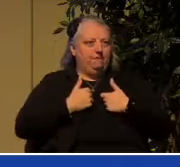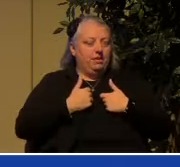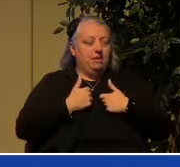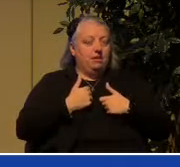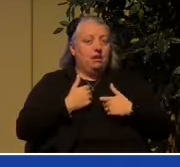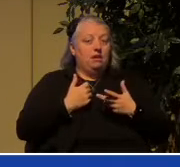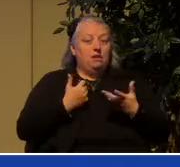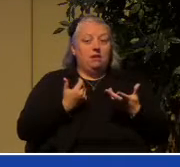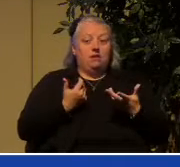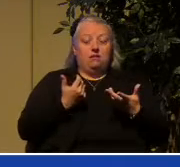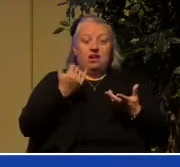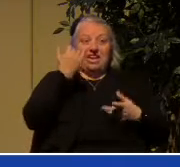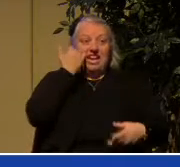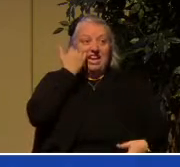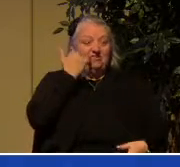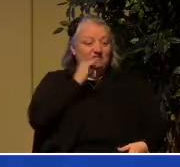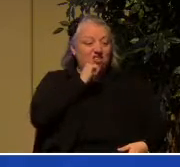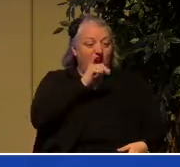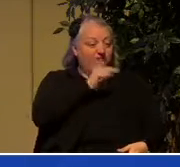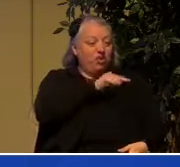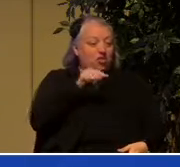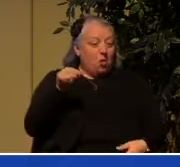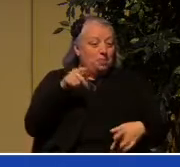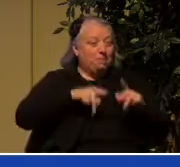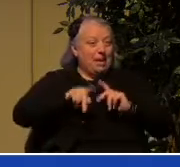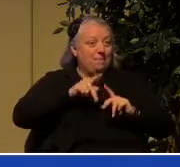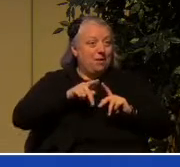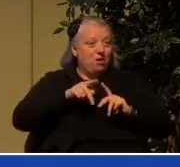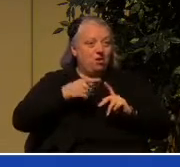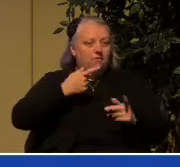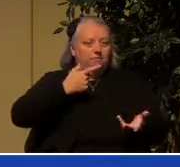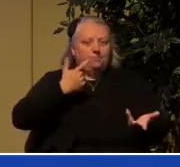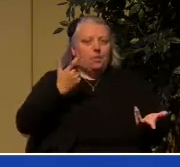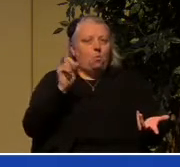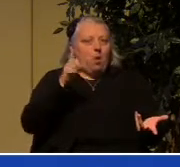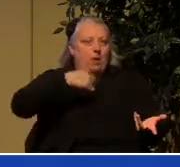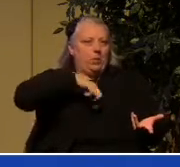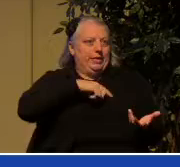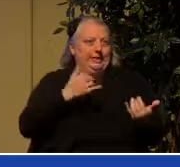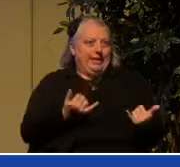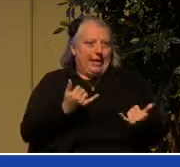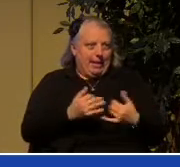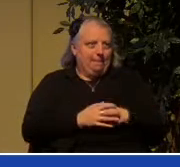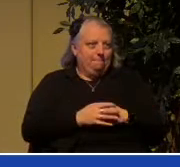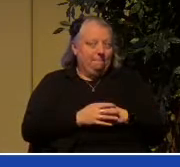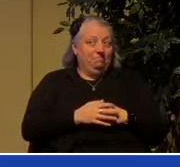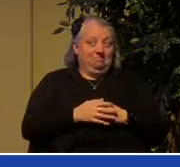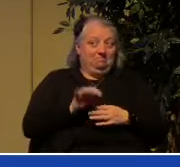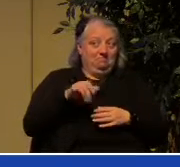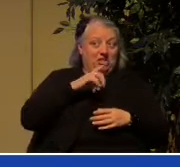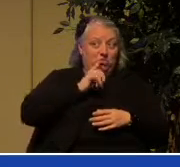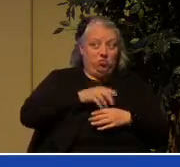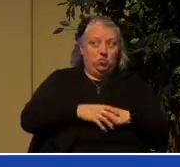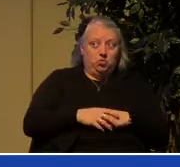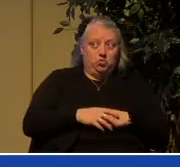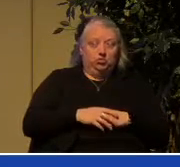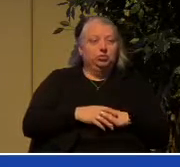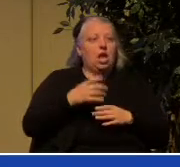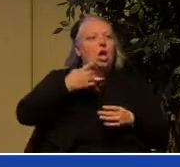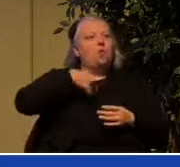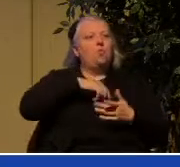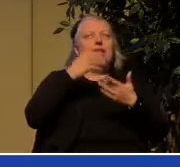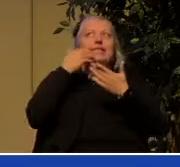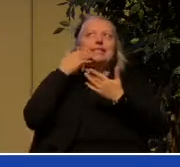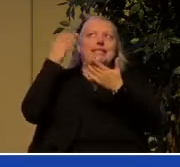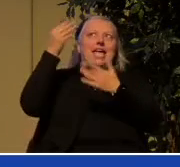has raised up over the years in our lives. Isn't that true? And we can thank God for every one